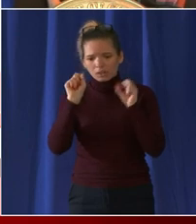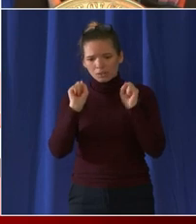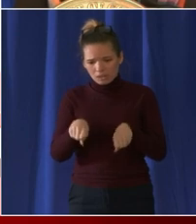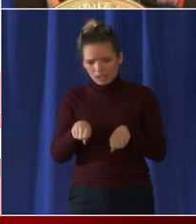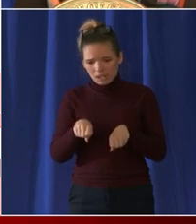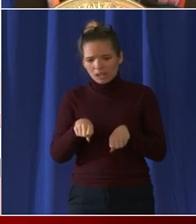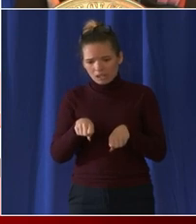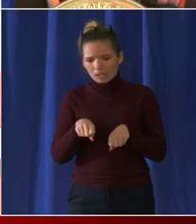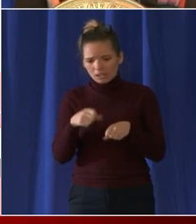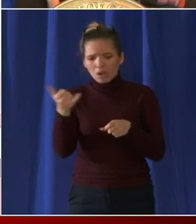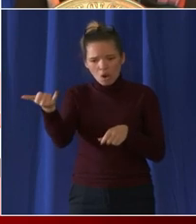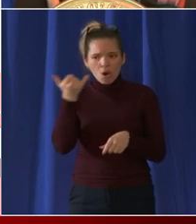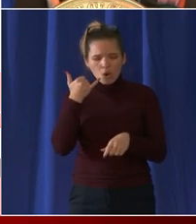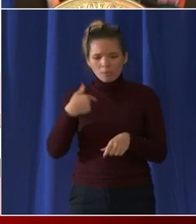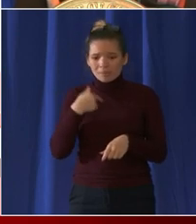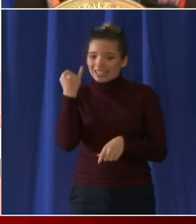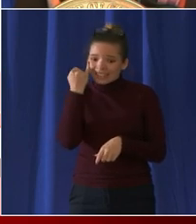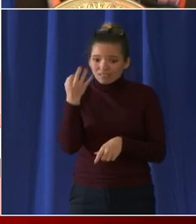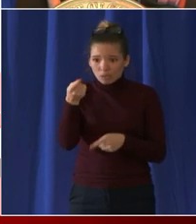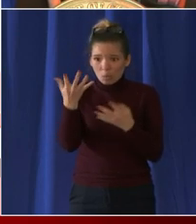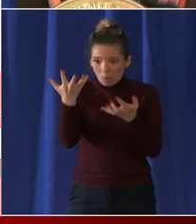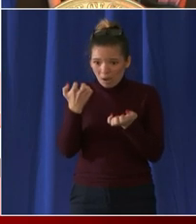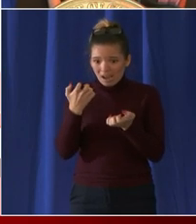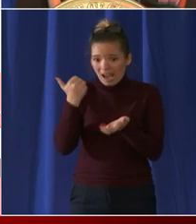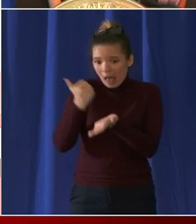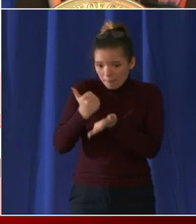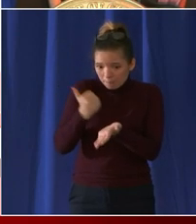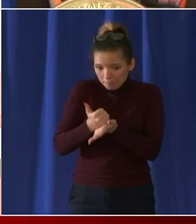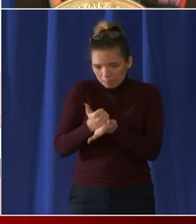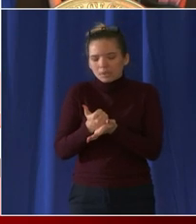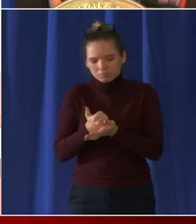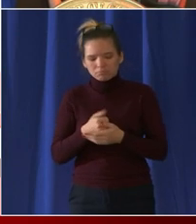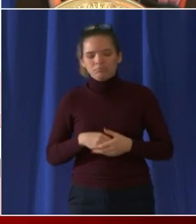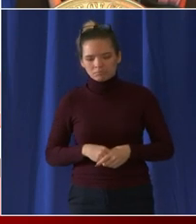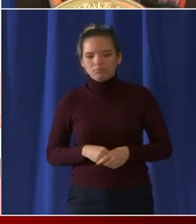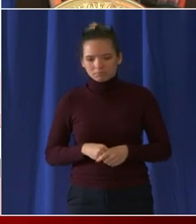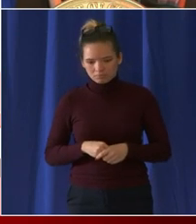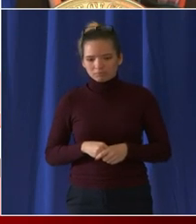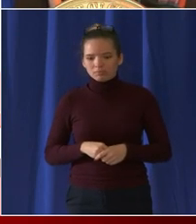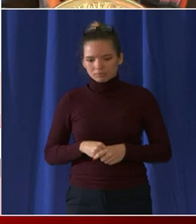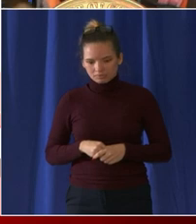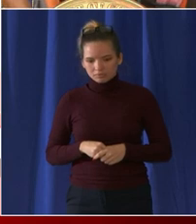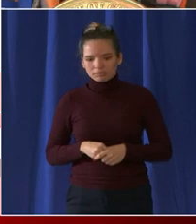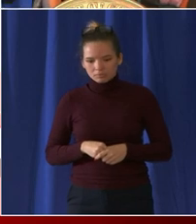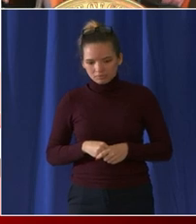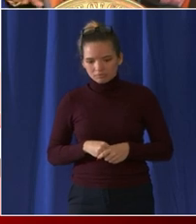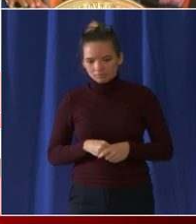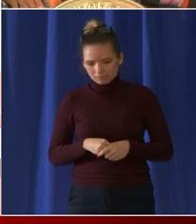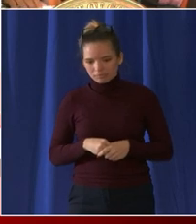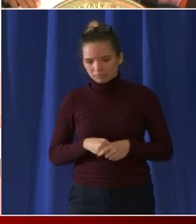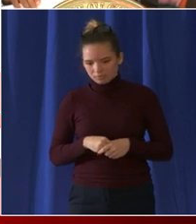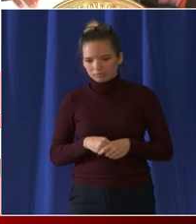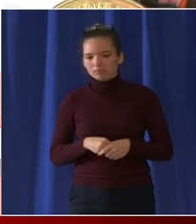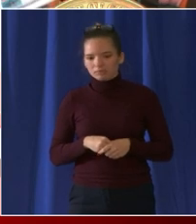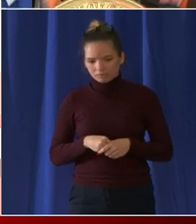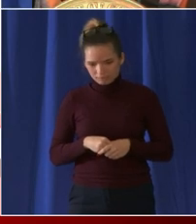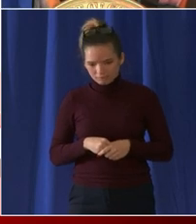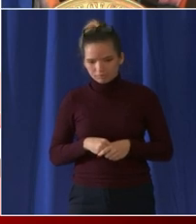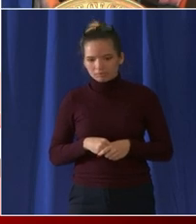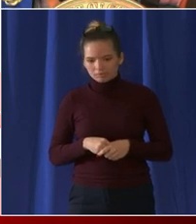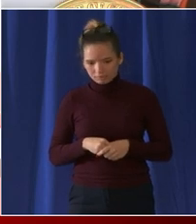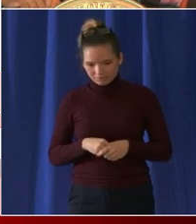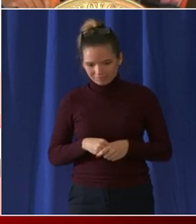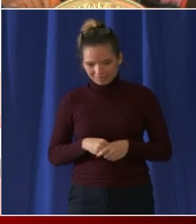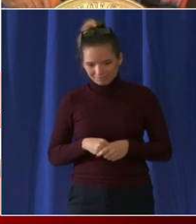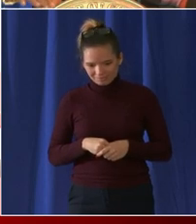dcdpw on to include the locations we are of course watching a